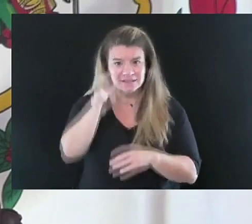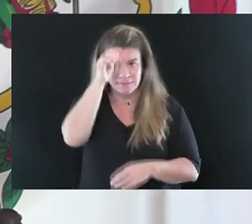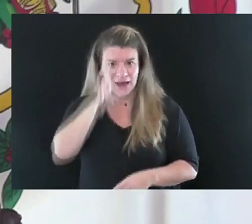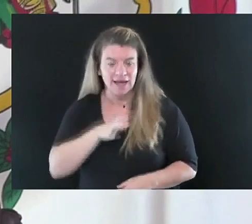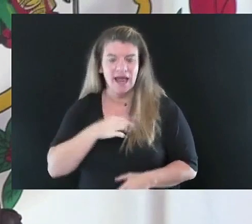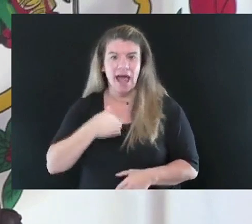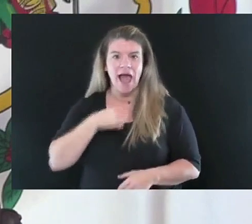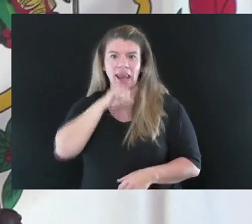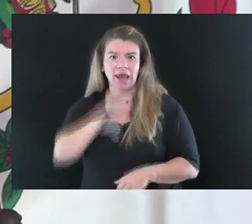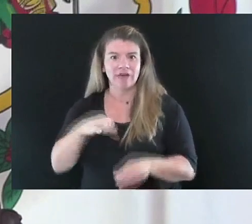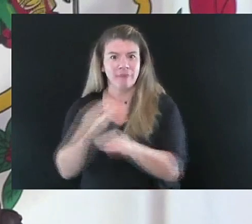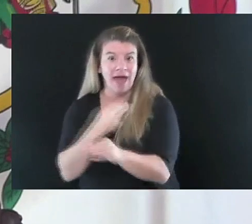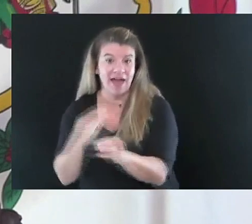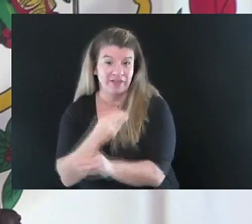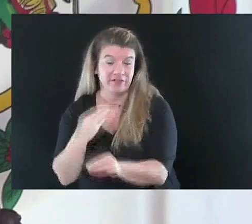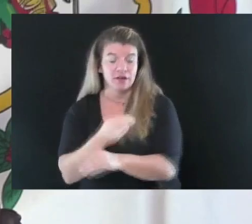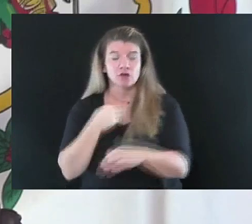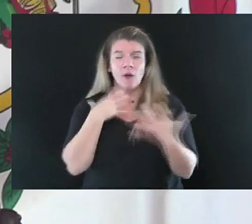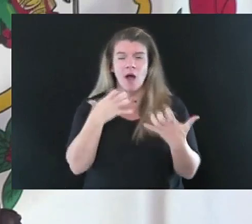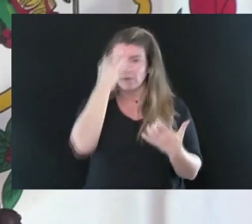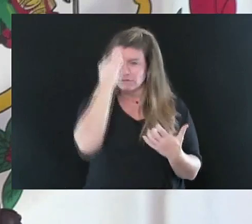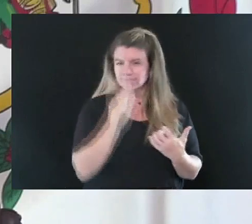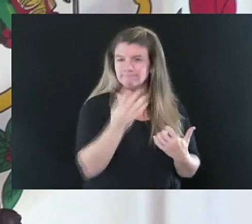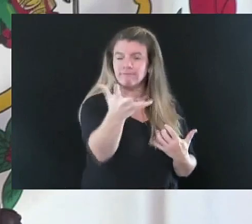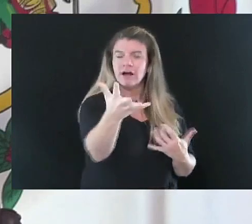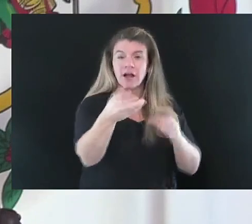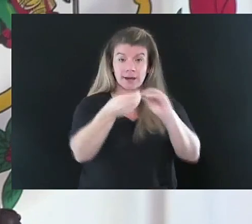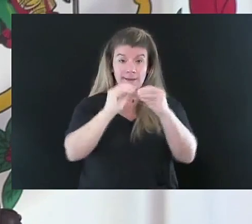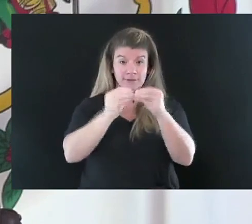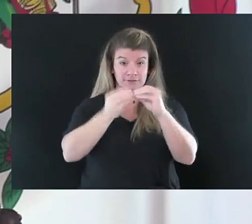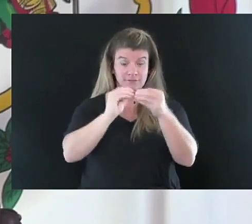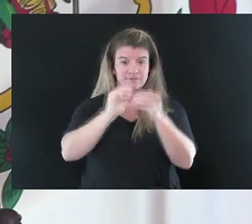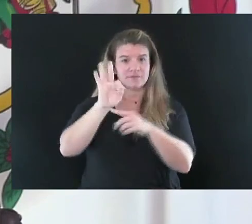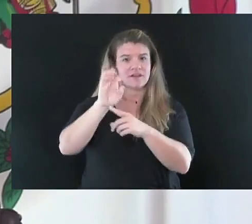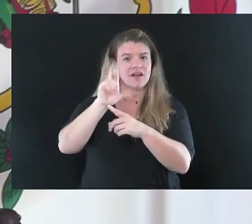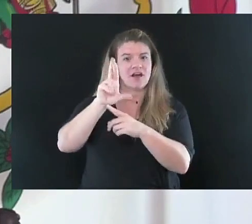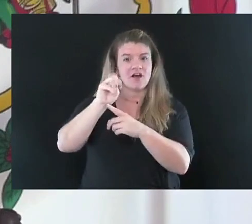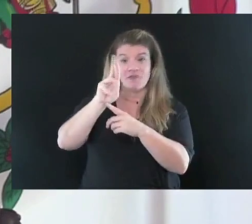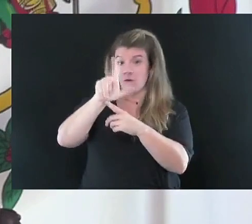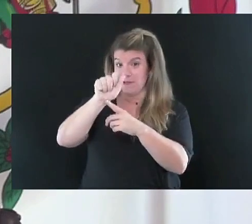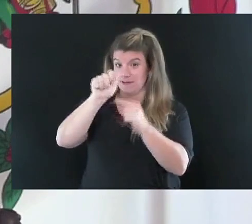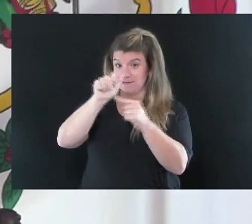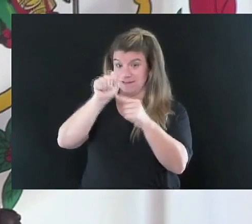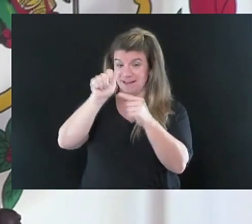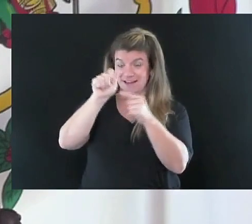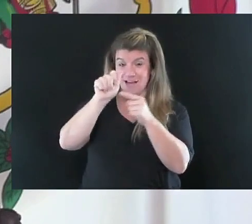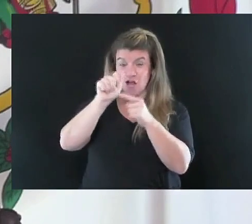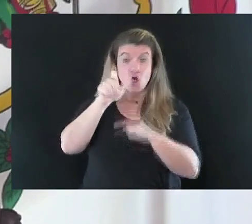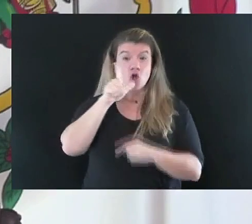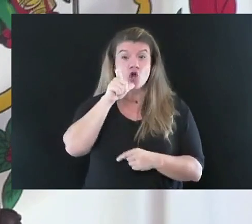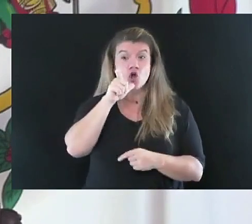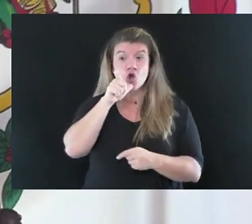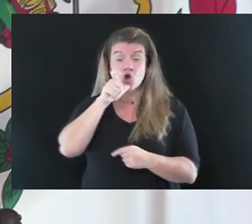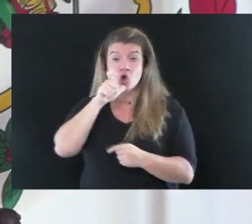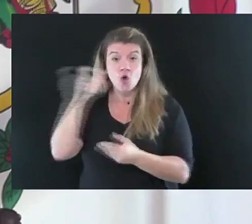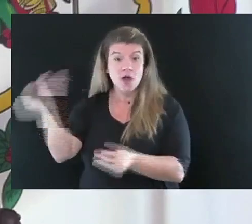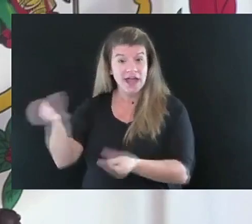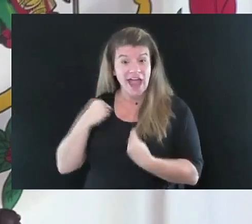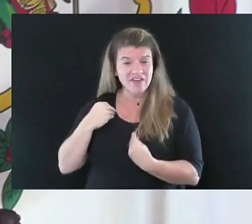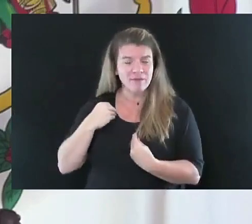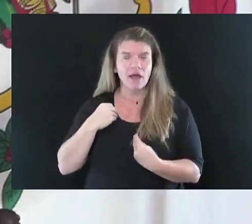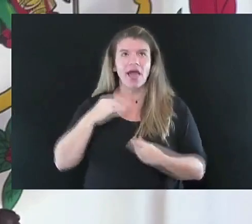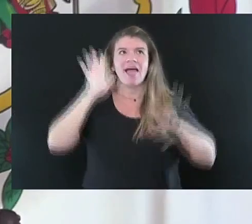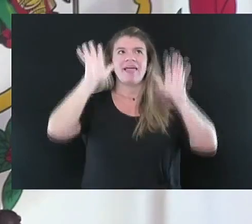Let me tell you a formula that the great Clay Marsh, the great Dr. Clay